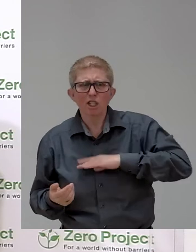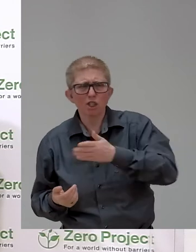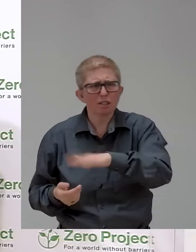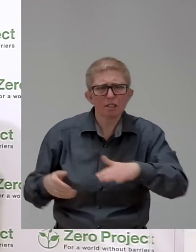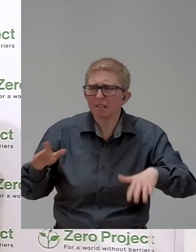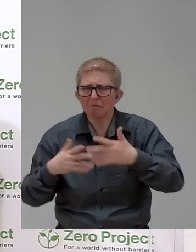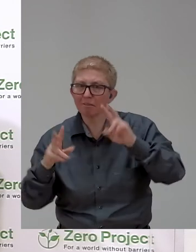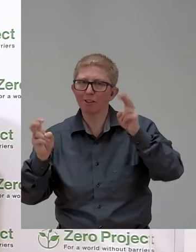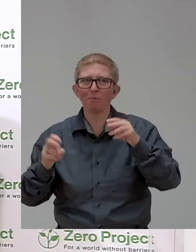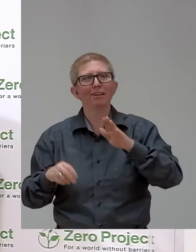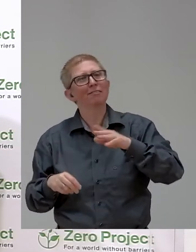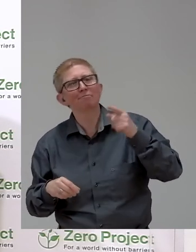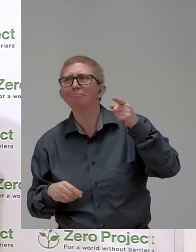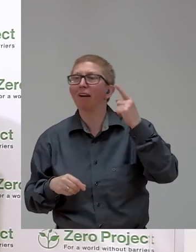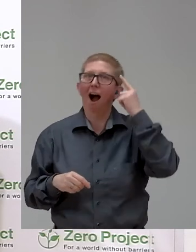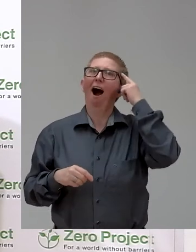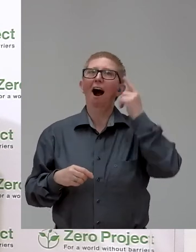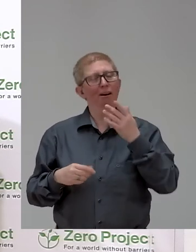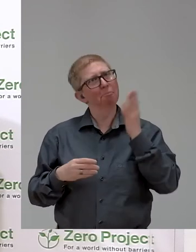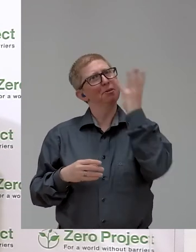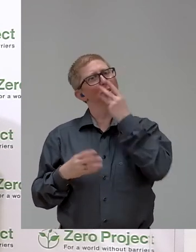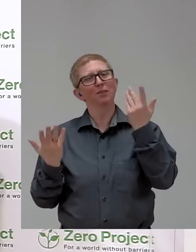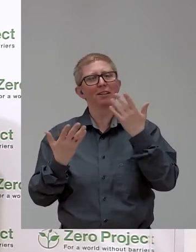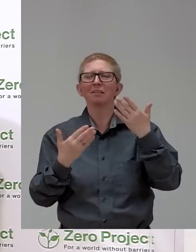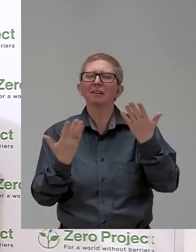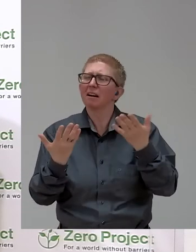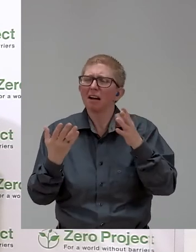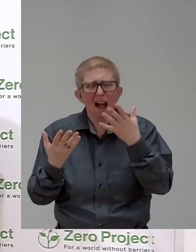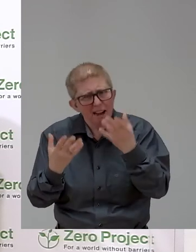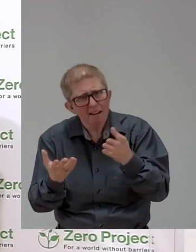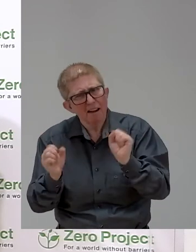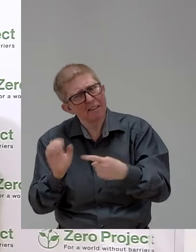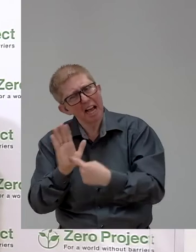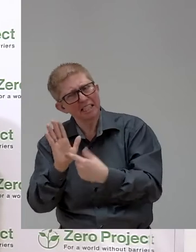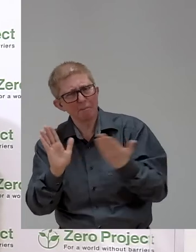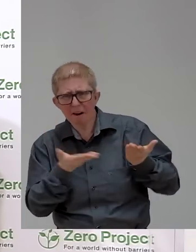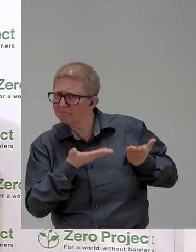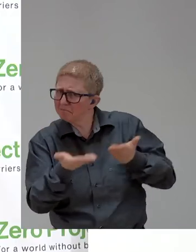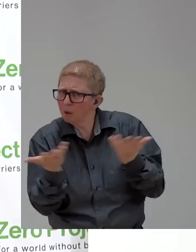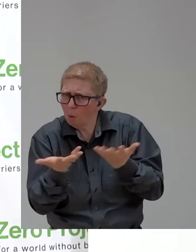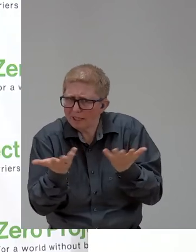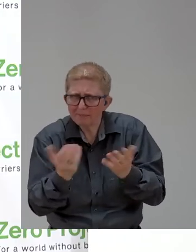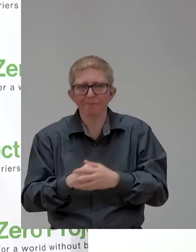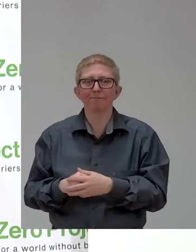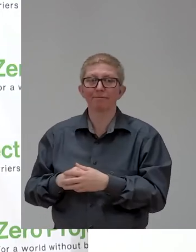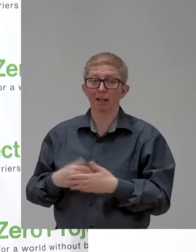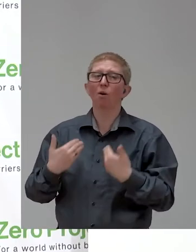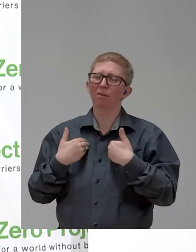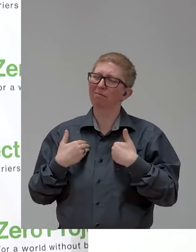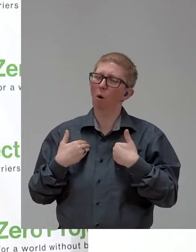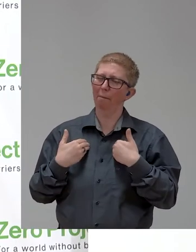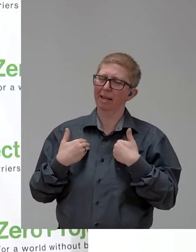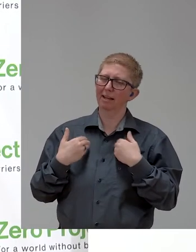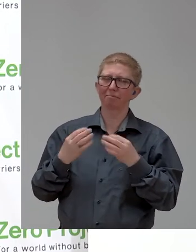one stayed in your mind? I think for me, it was again what I found when I